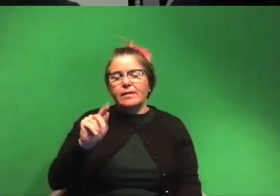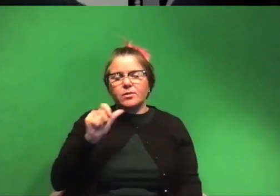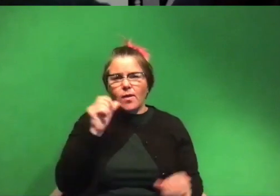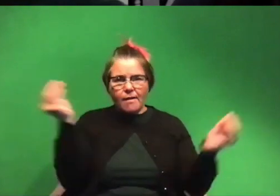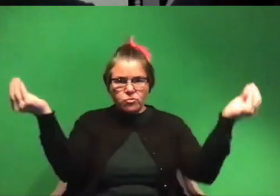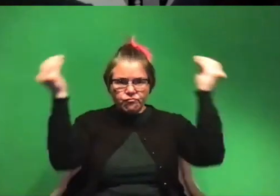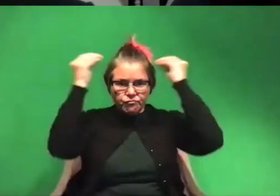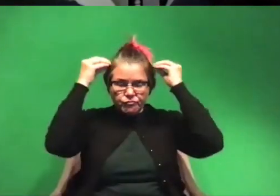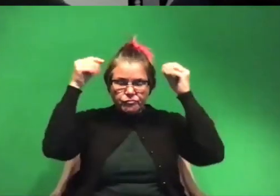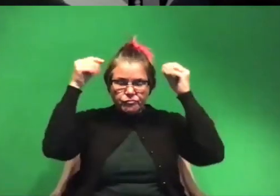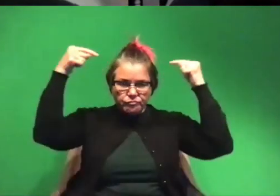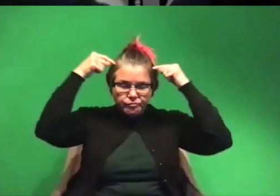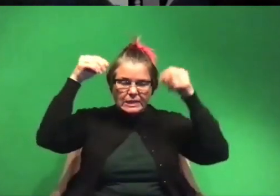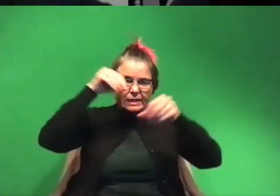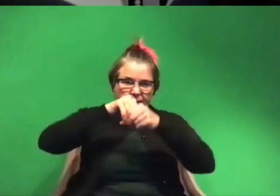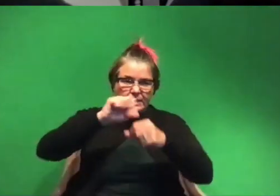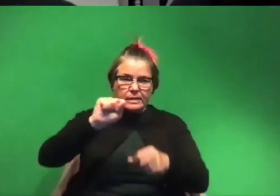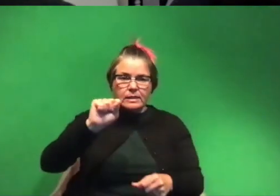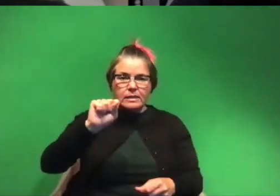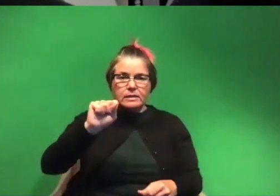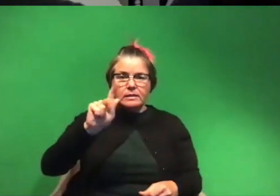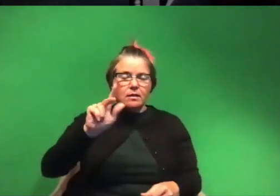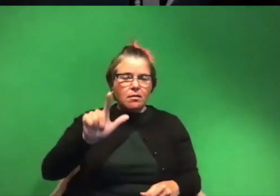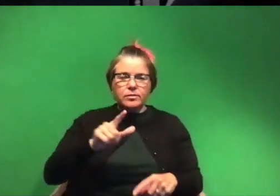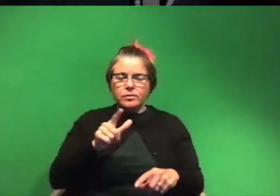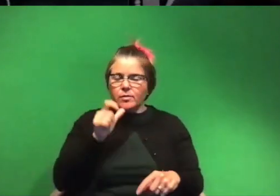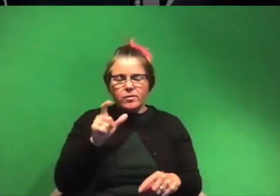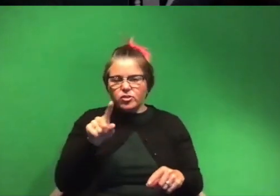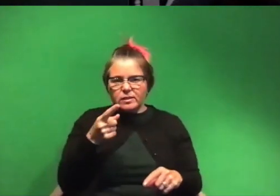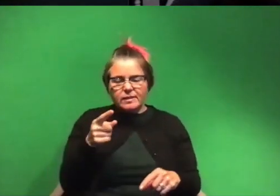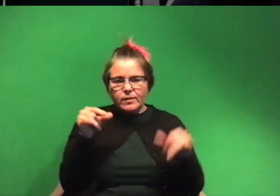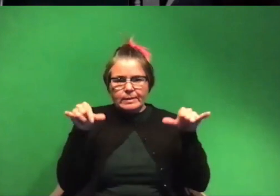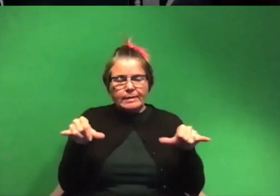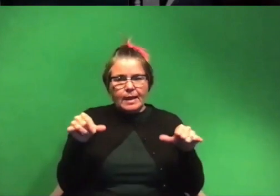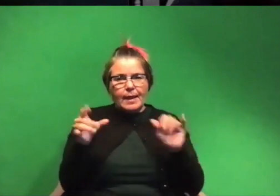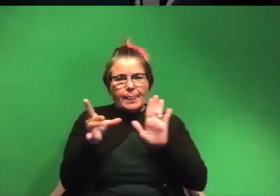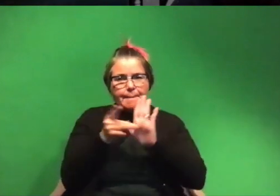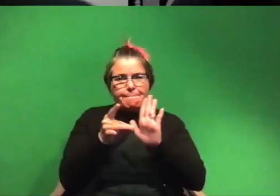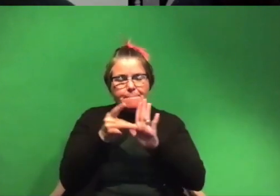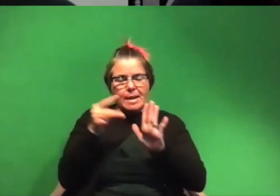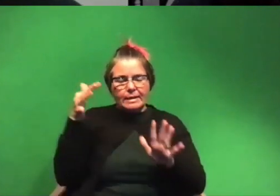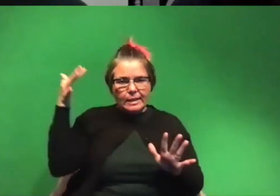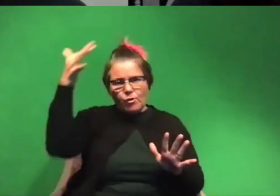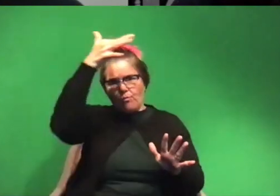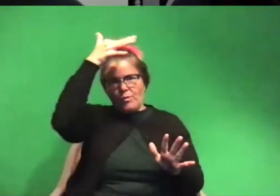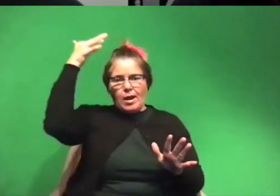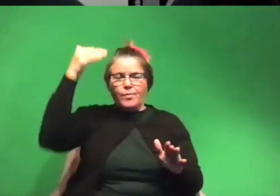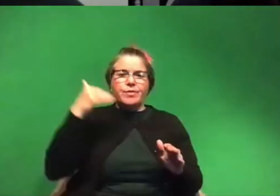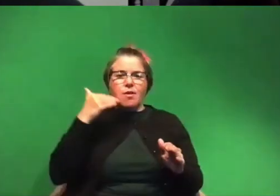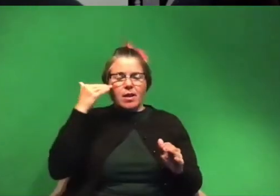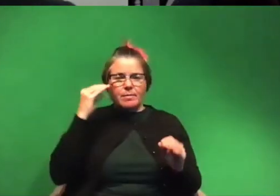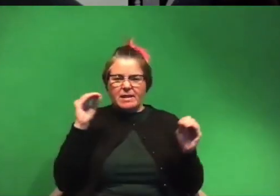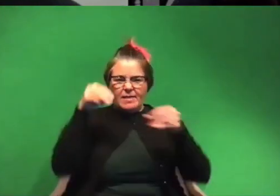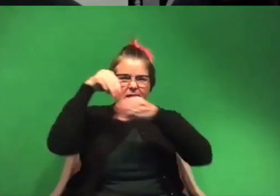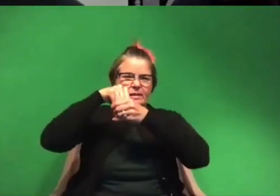anything in a person's skull it's just they have to be very still and the magnet is kind of around their their head um and